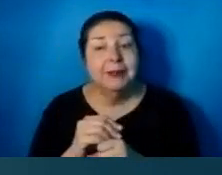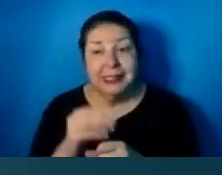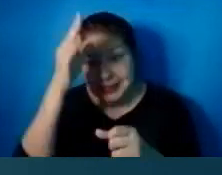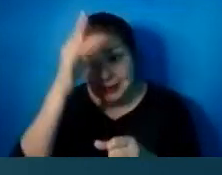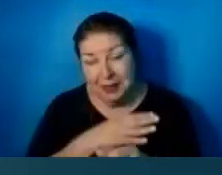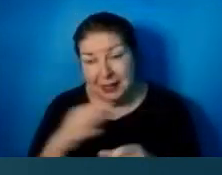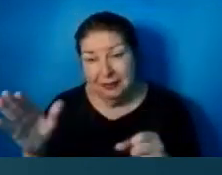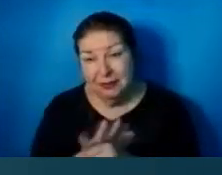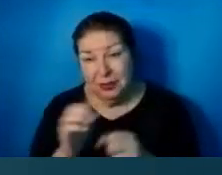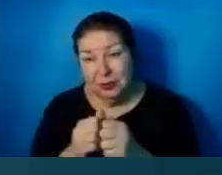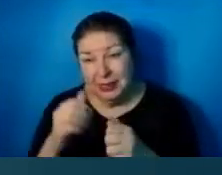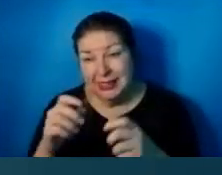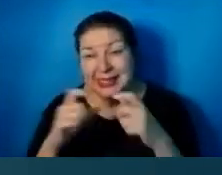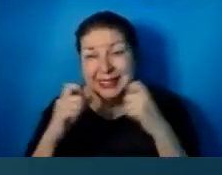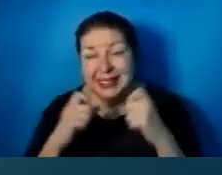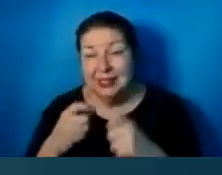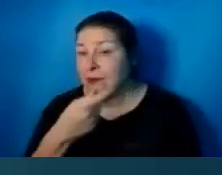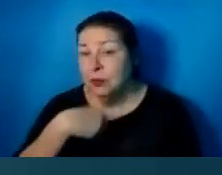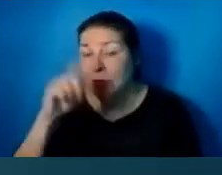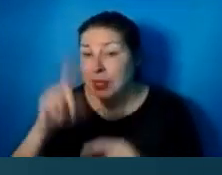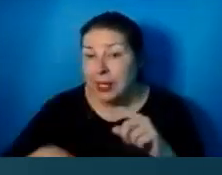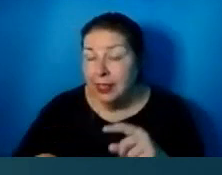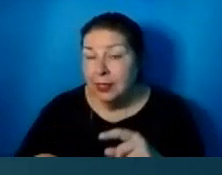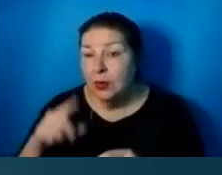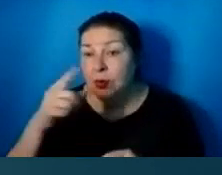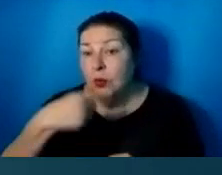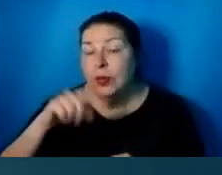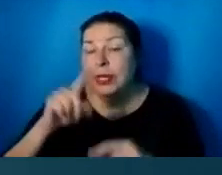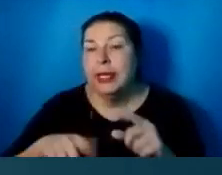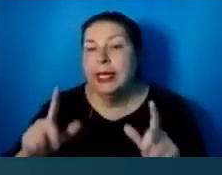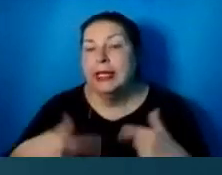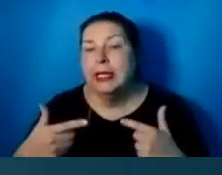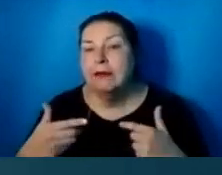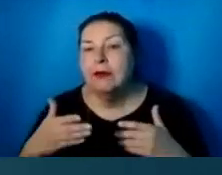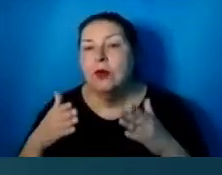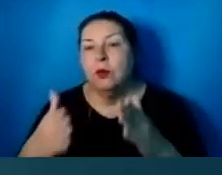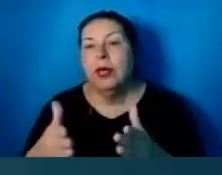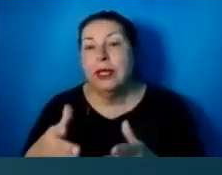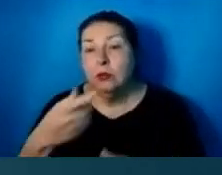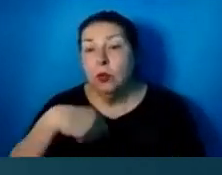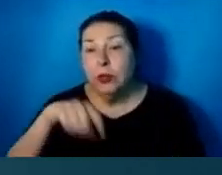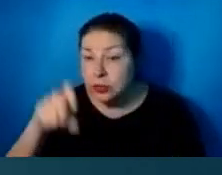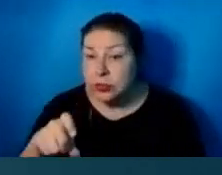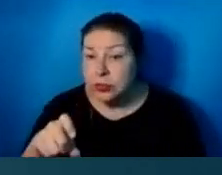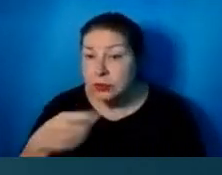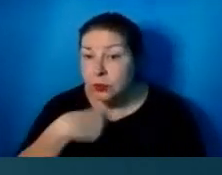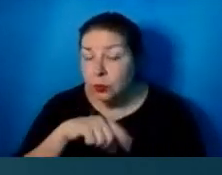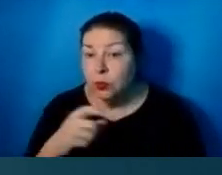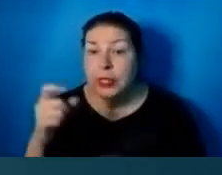can't. We can't live the life that we need to and that we should. We sin.